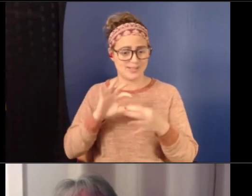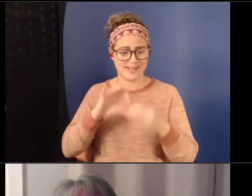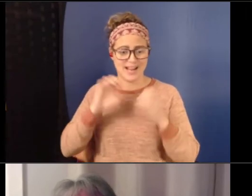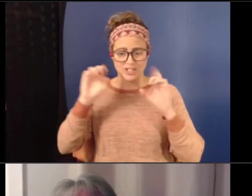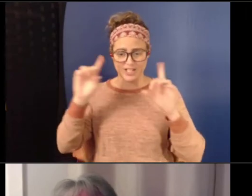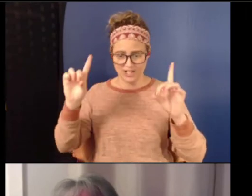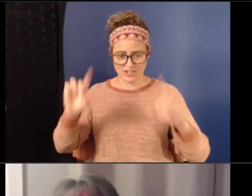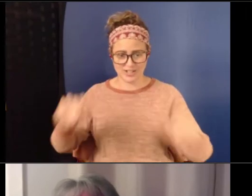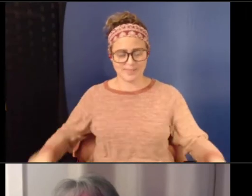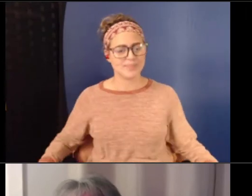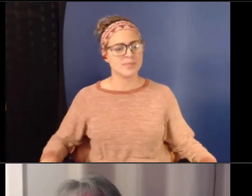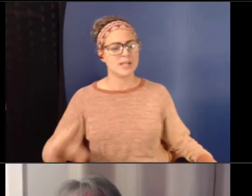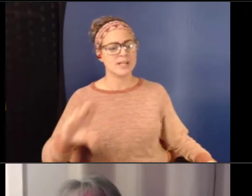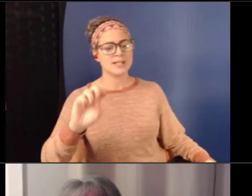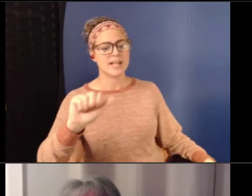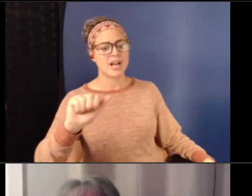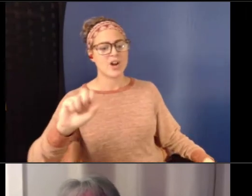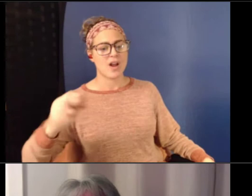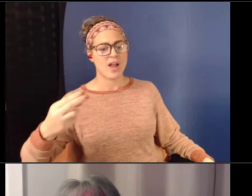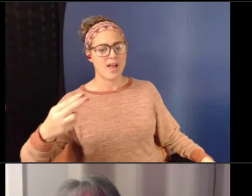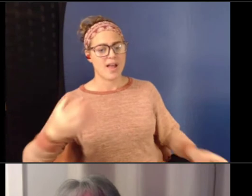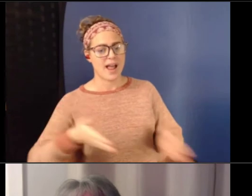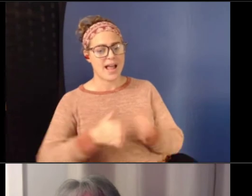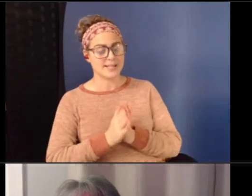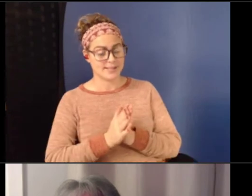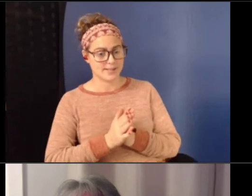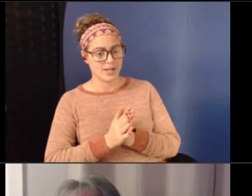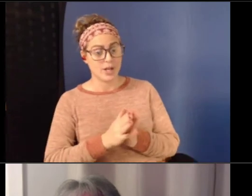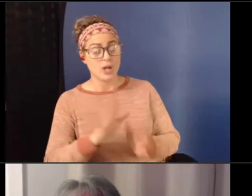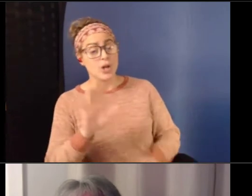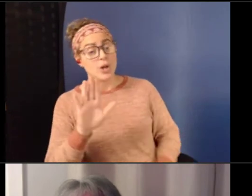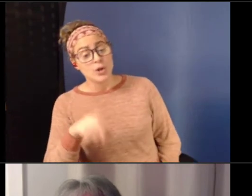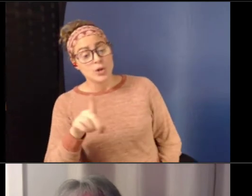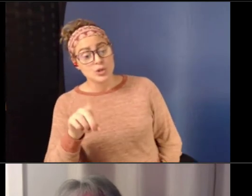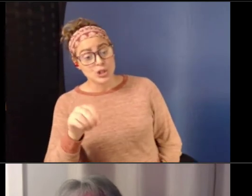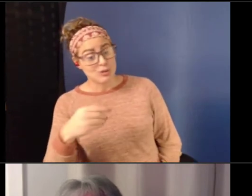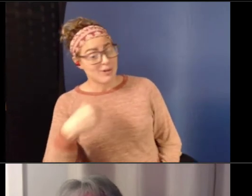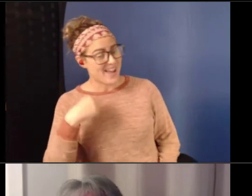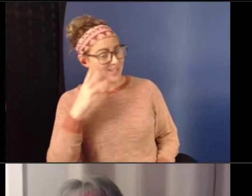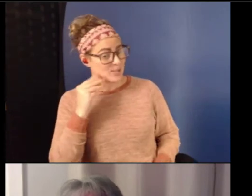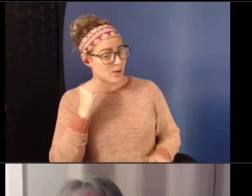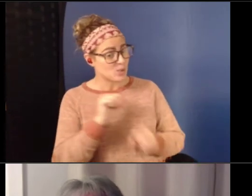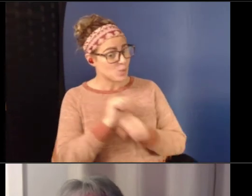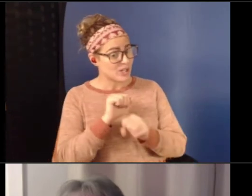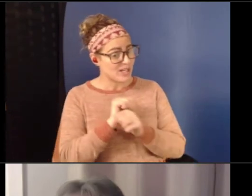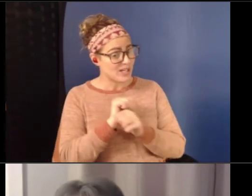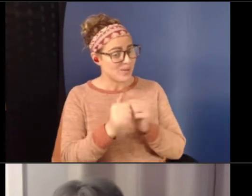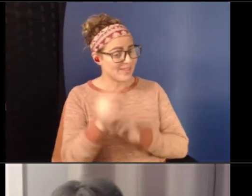Sarah asks, do you have experience working with the deaf culture in this area?